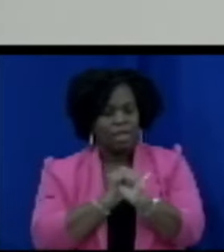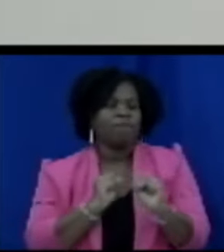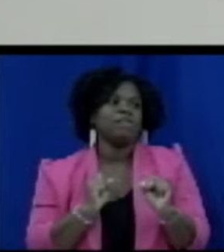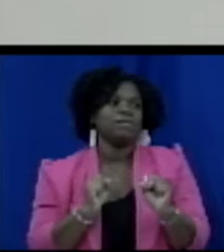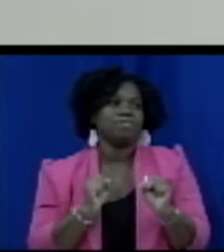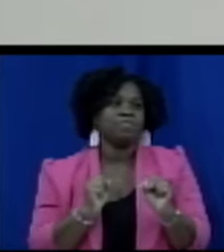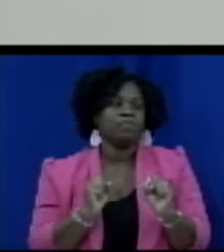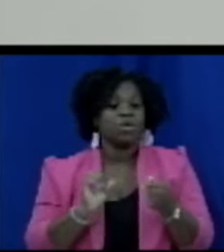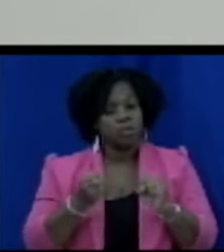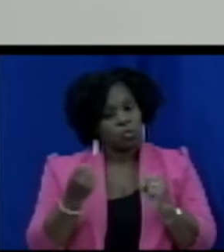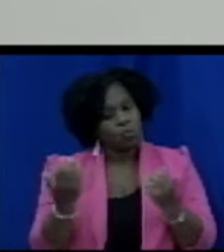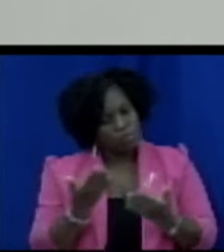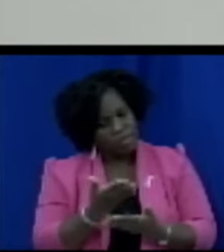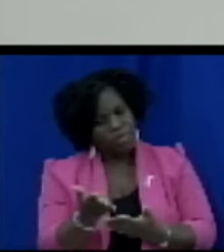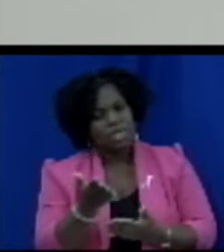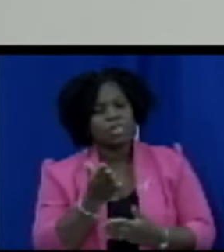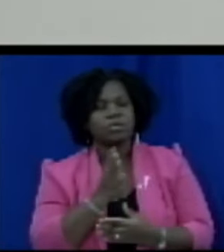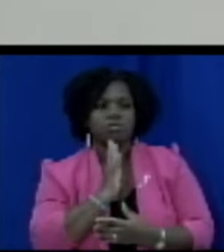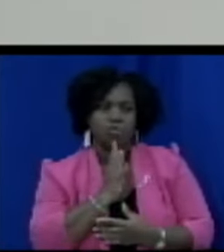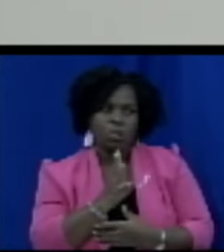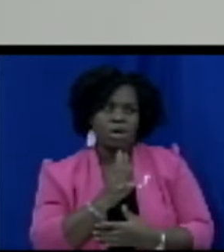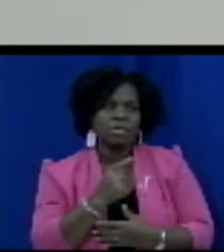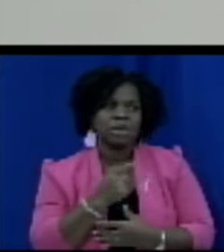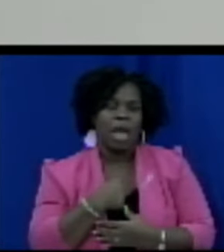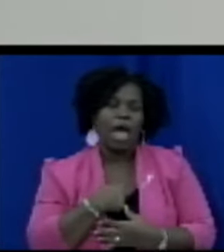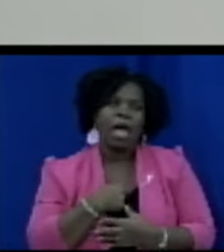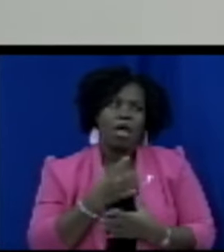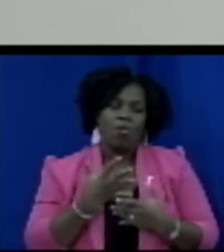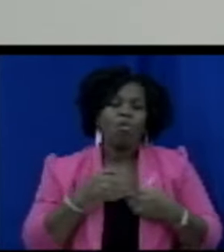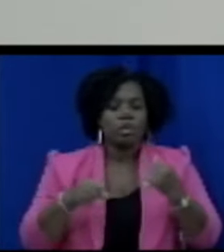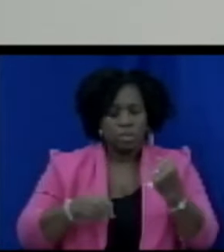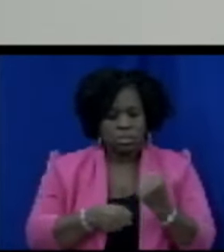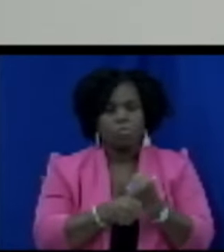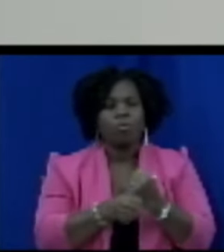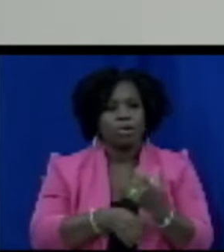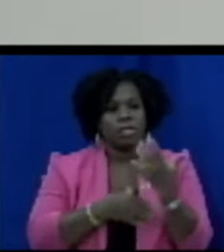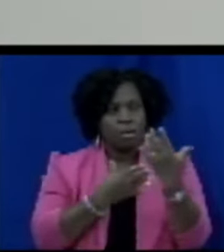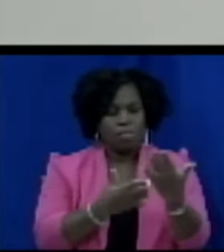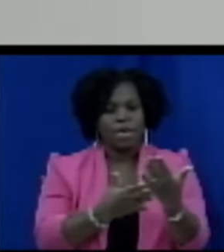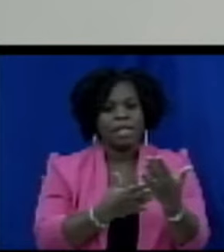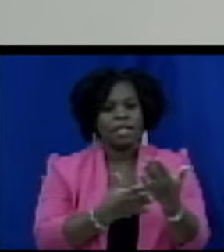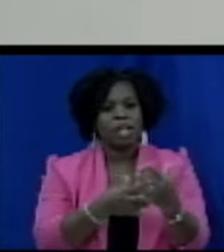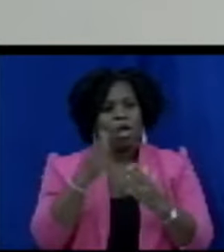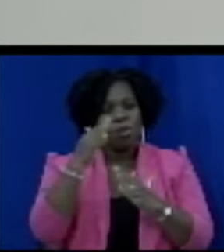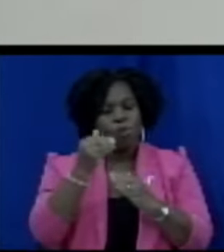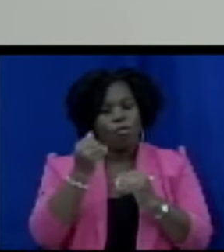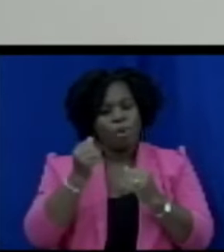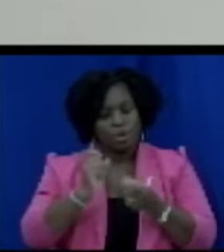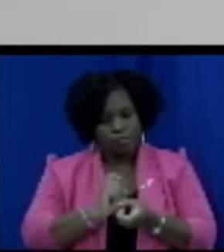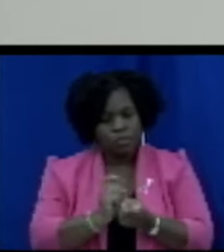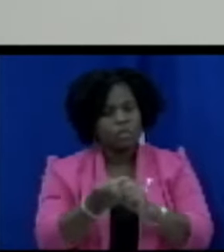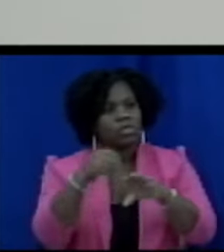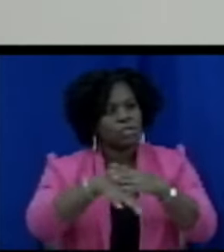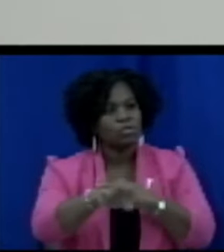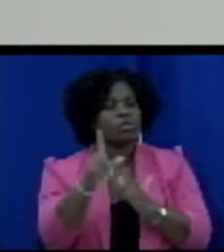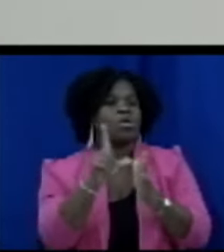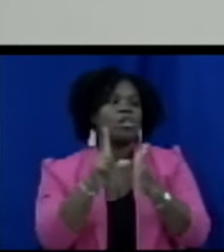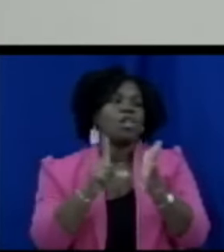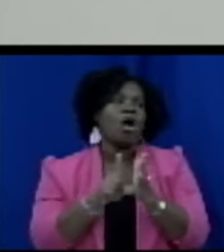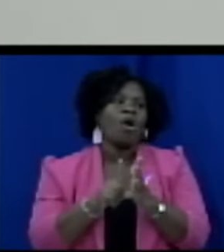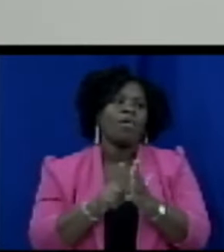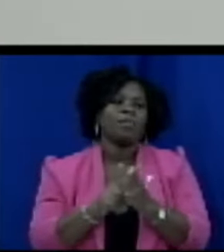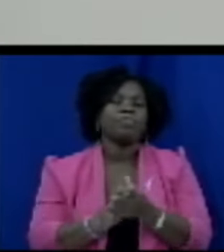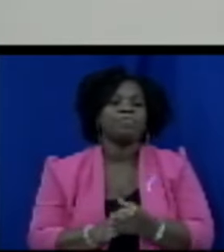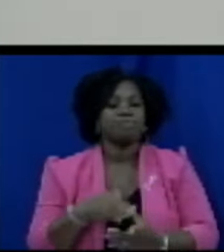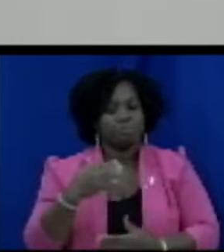and so with these few words Madam Speaker I would like to support the bill and to which it says passage to this Honorable House may it please you